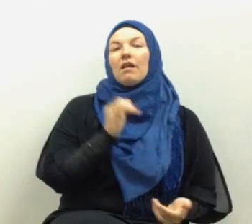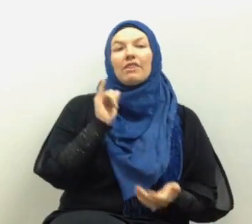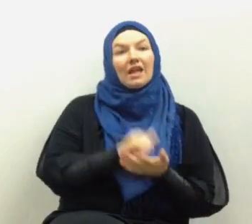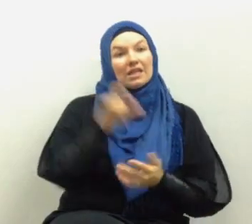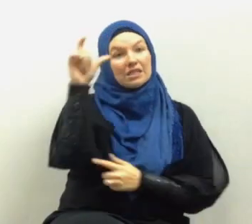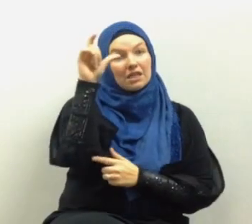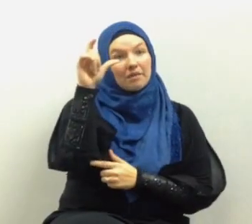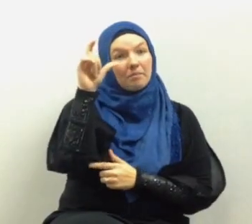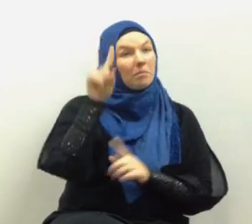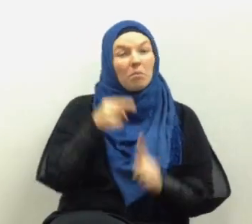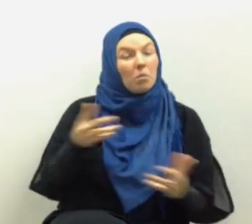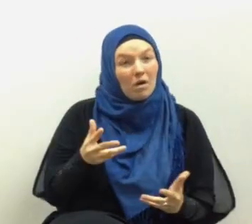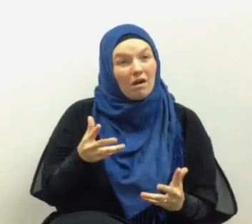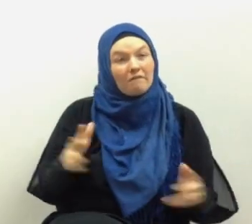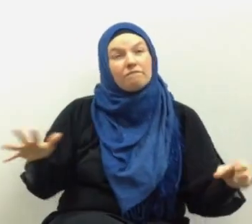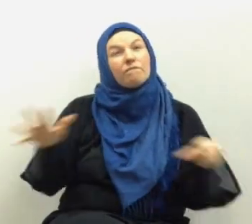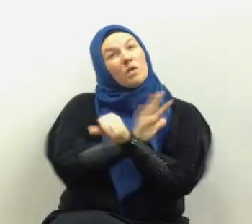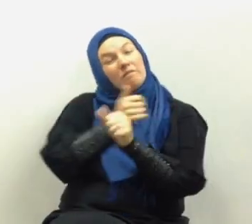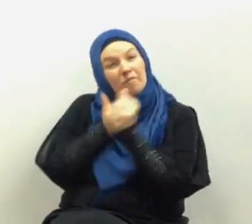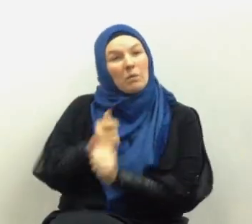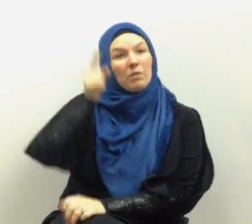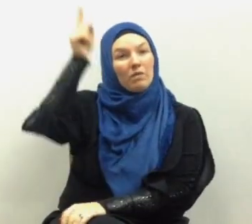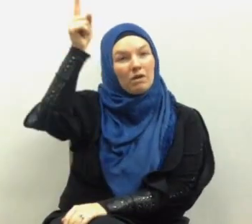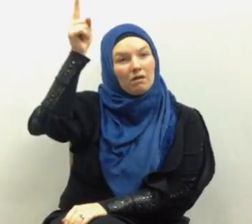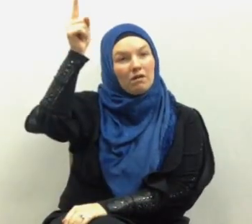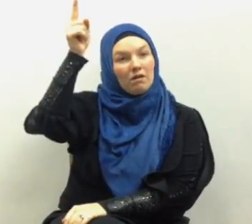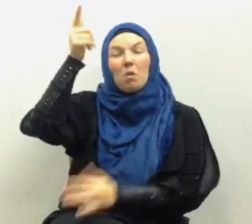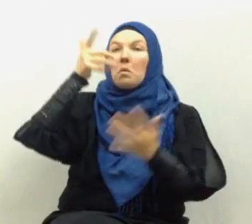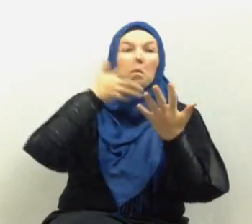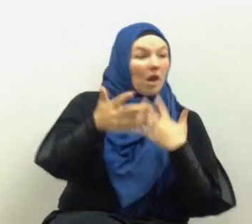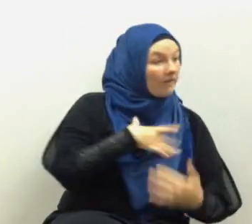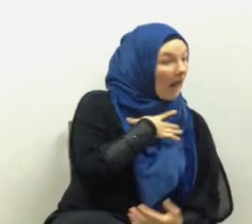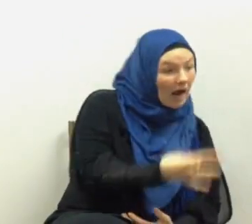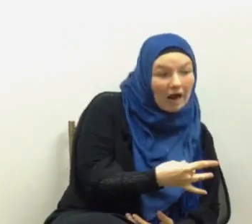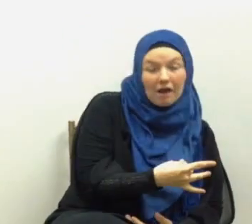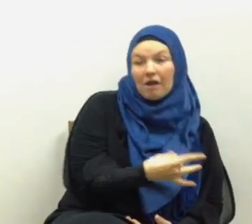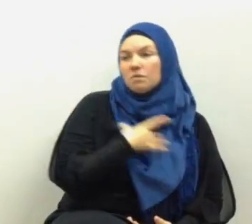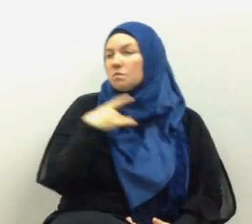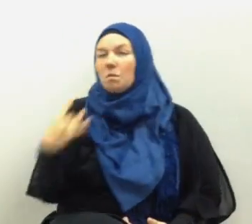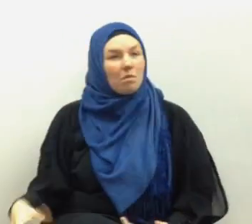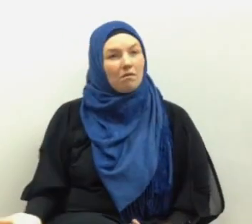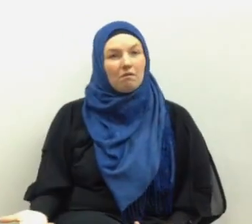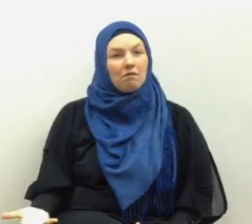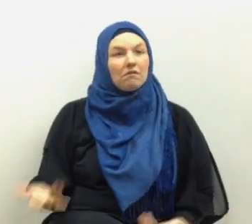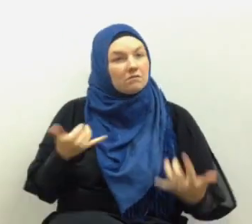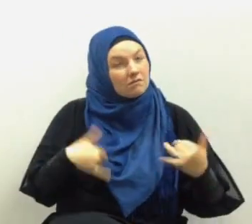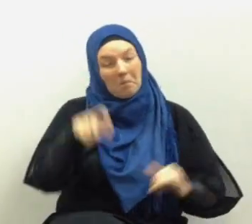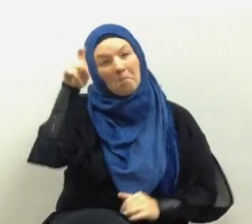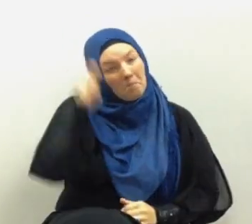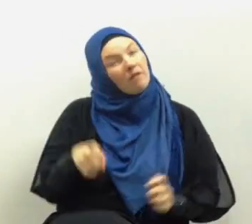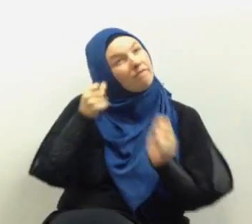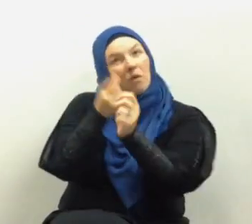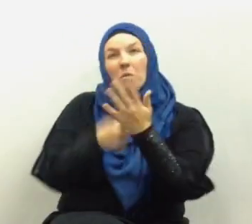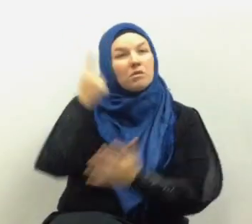exactly what Islam is about to submit to him in matters you like and in